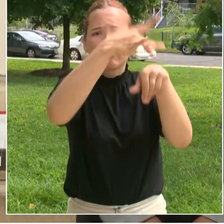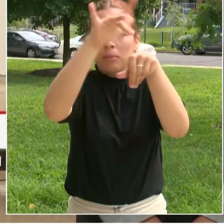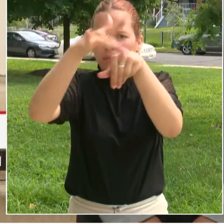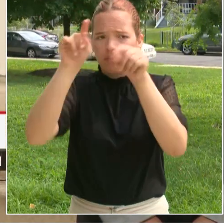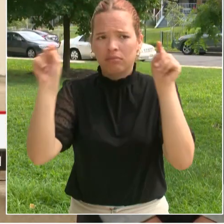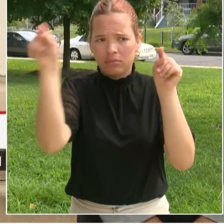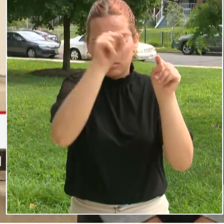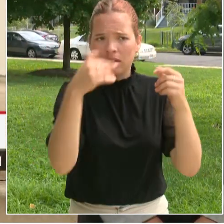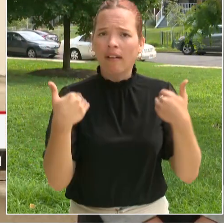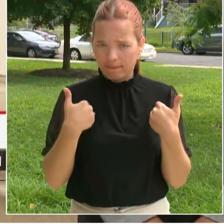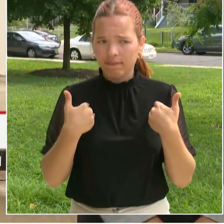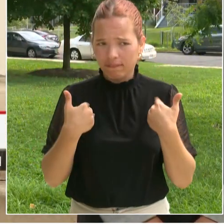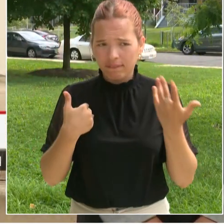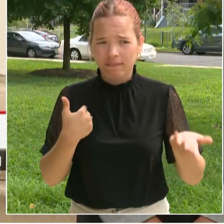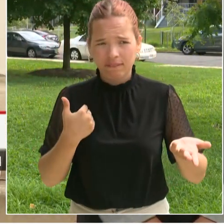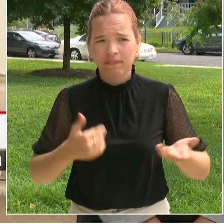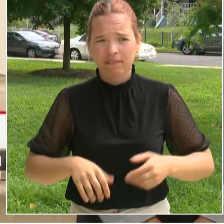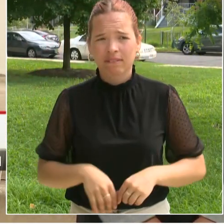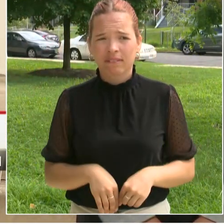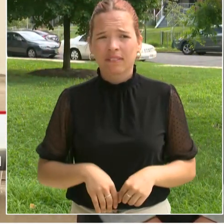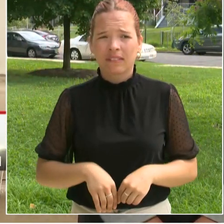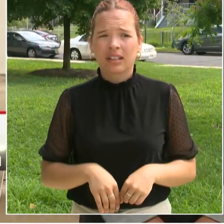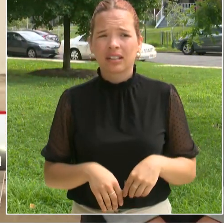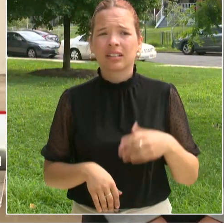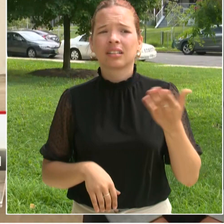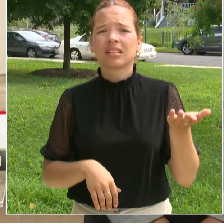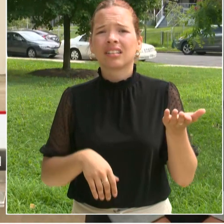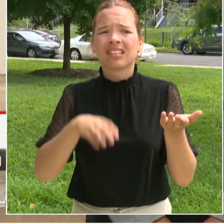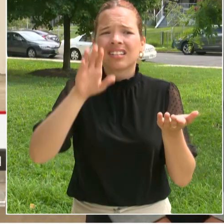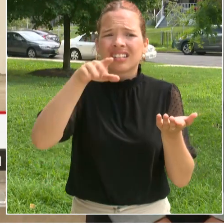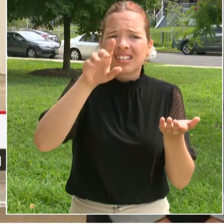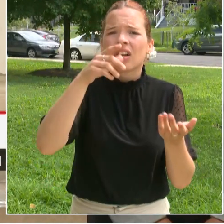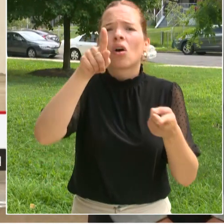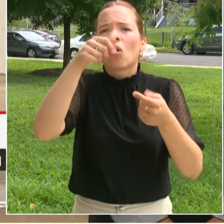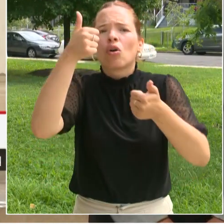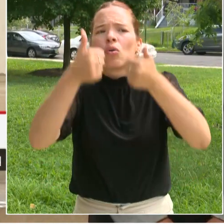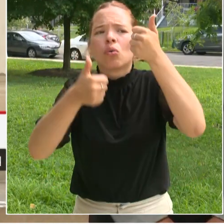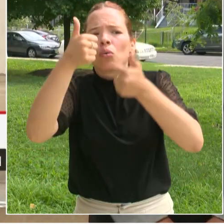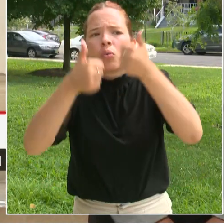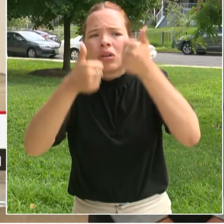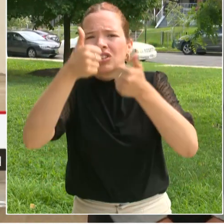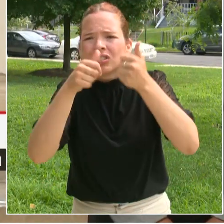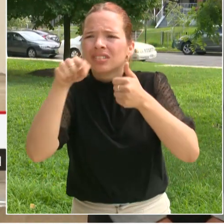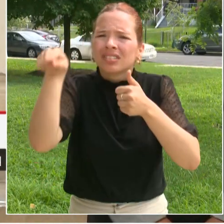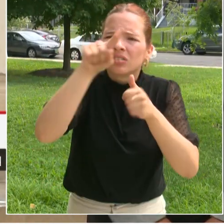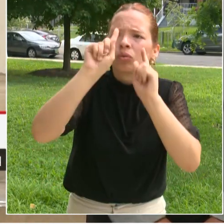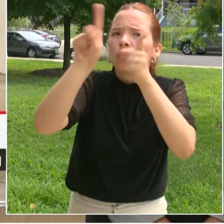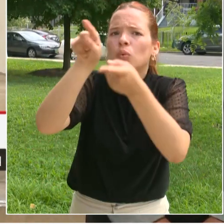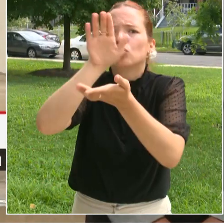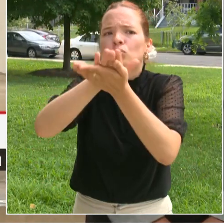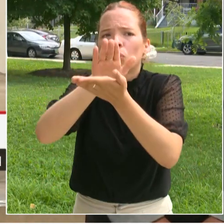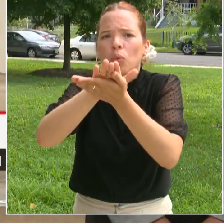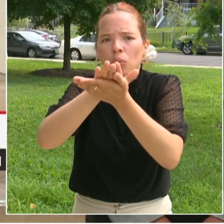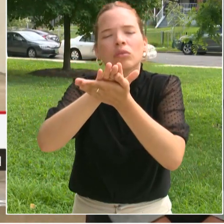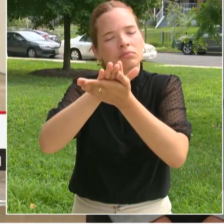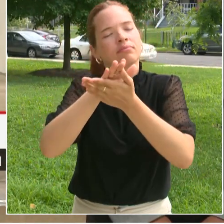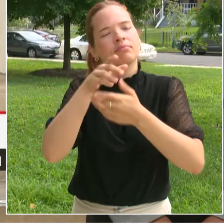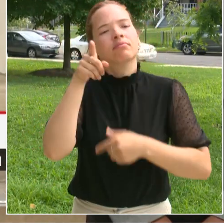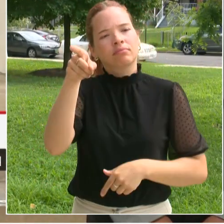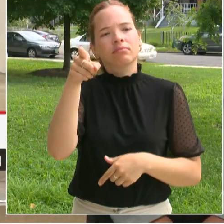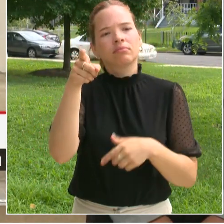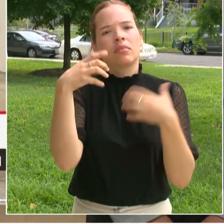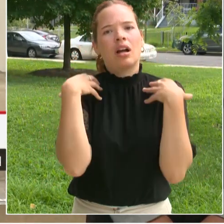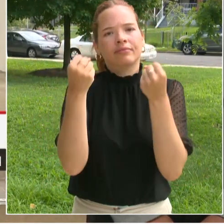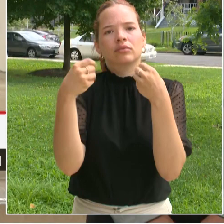enrolled in the school where the school-based health center is located. But we've been able in the last several summers,